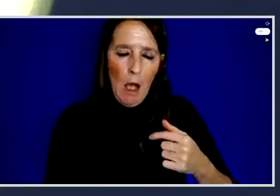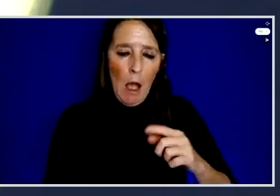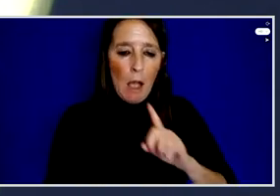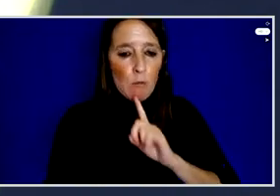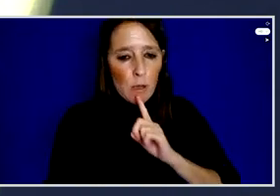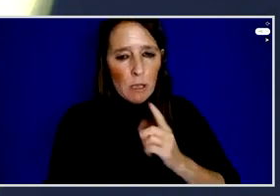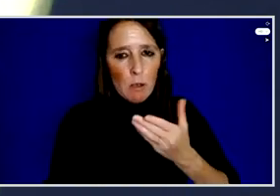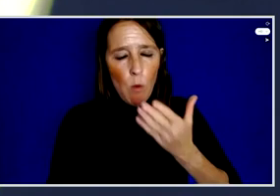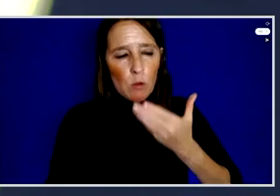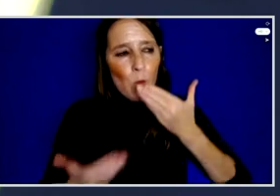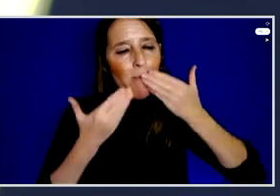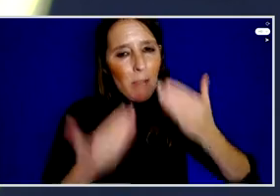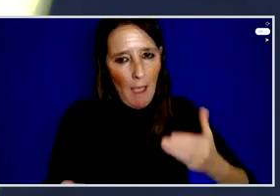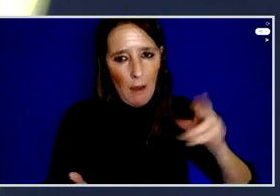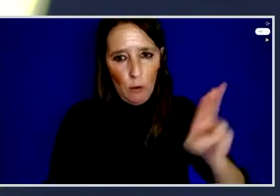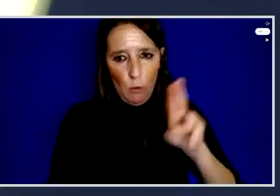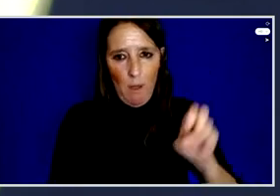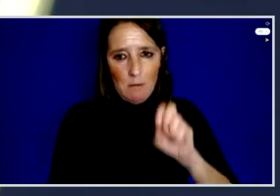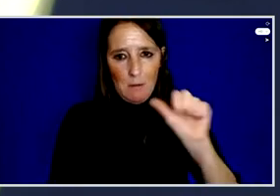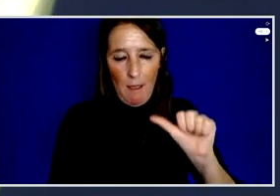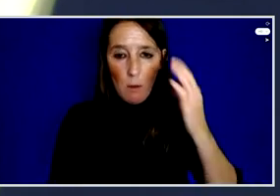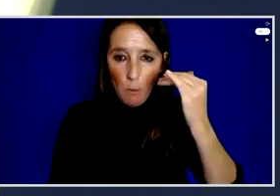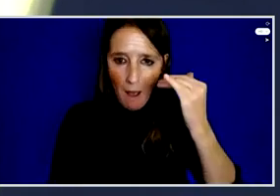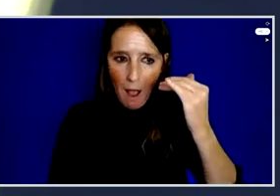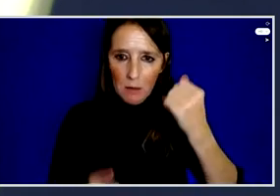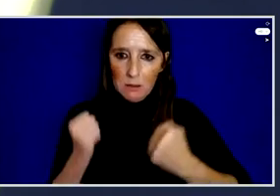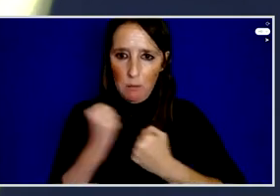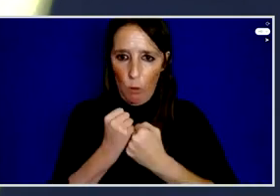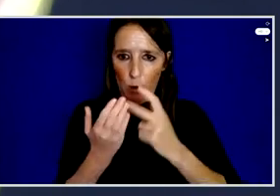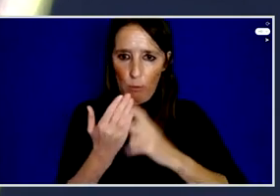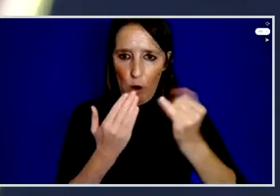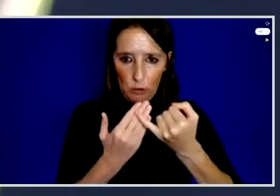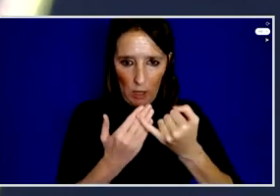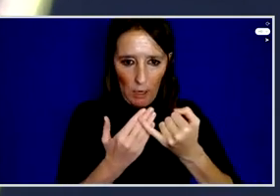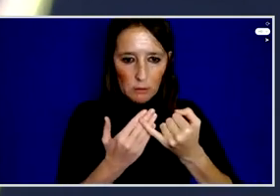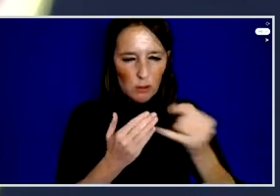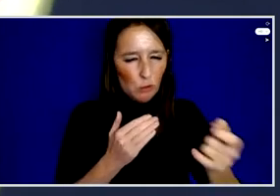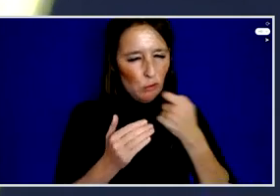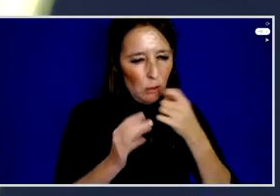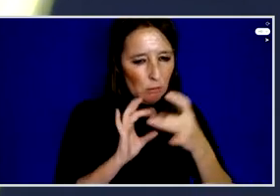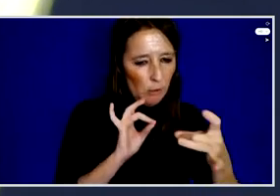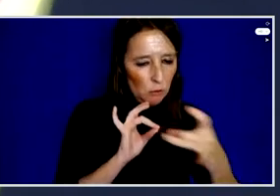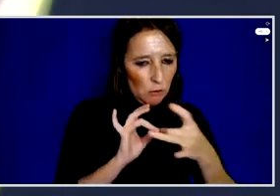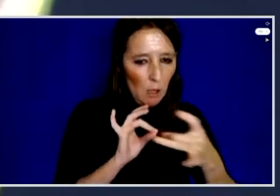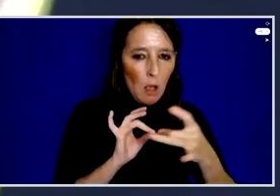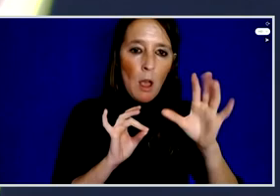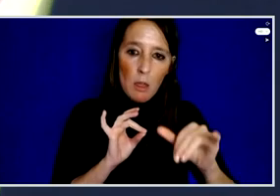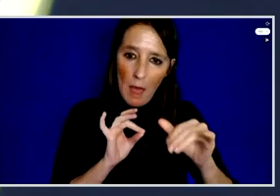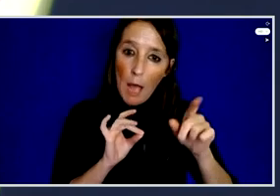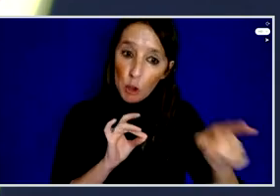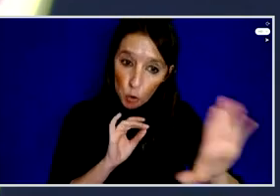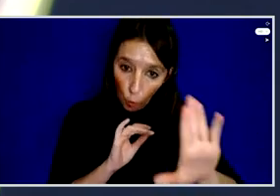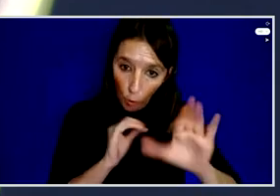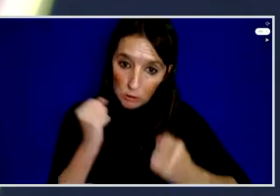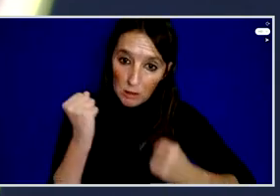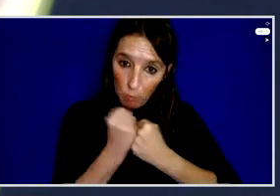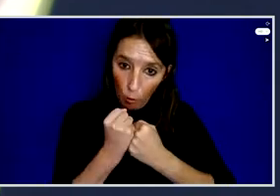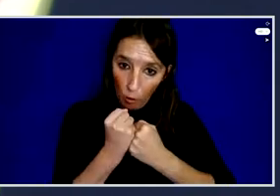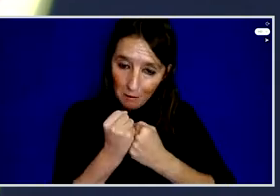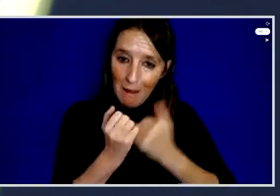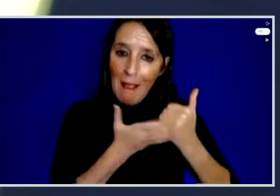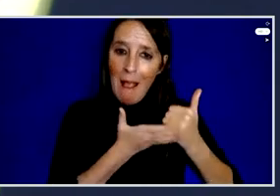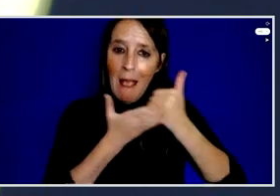supporting the project Reporters Shield which I think you mentioned which will help journalists basically to provide financial supports and lawyers